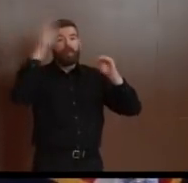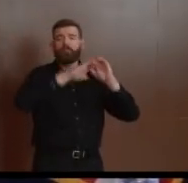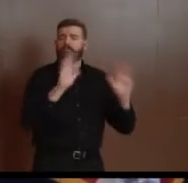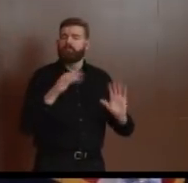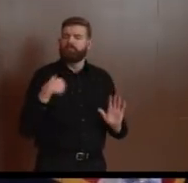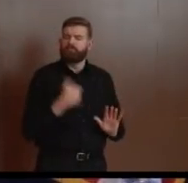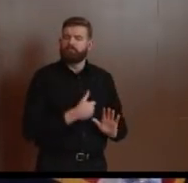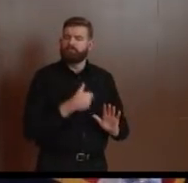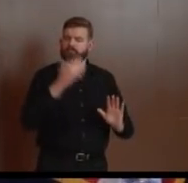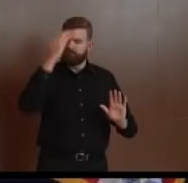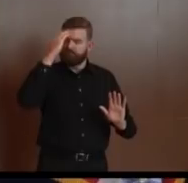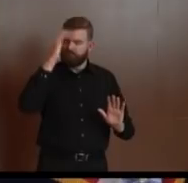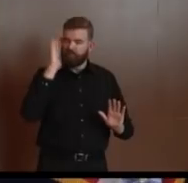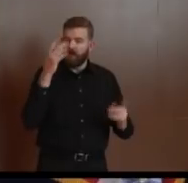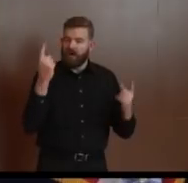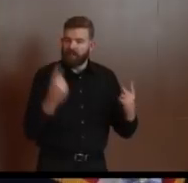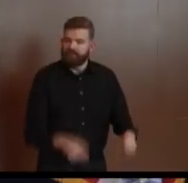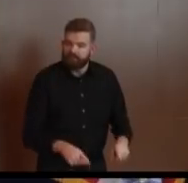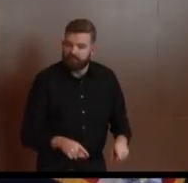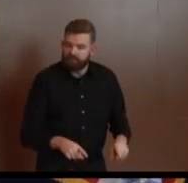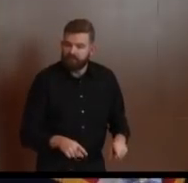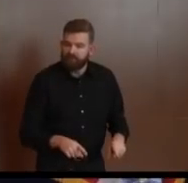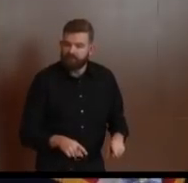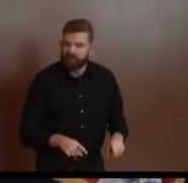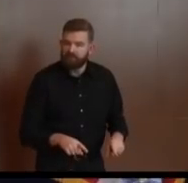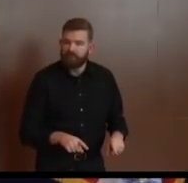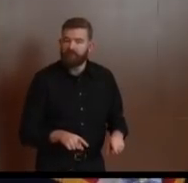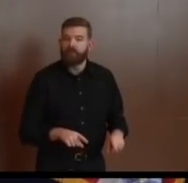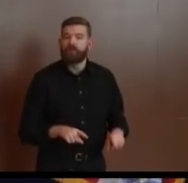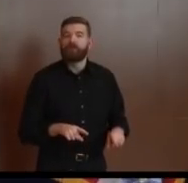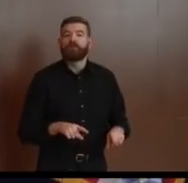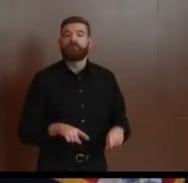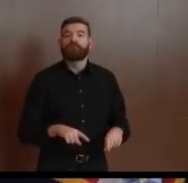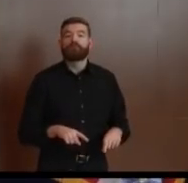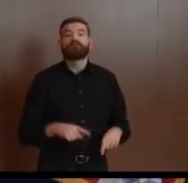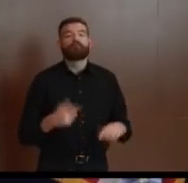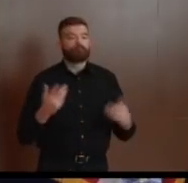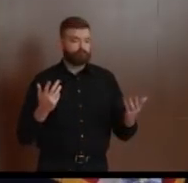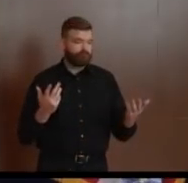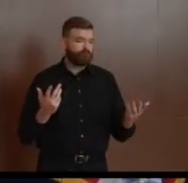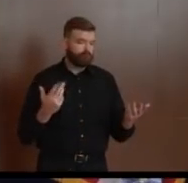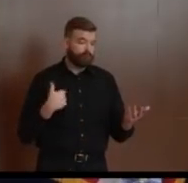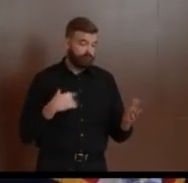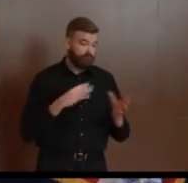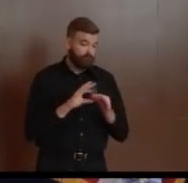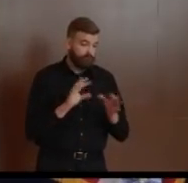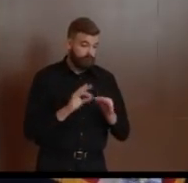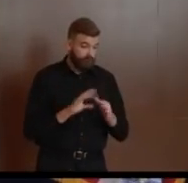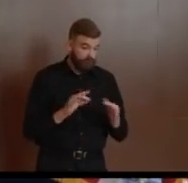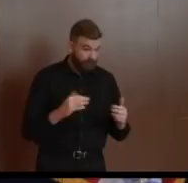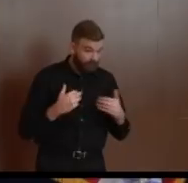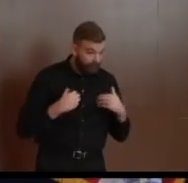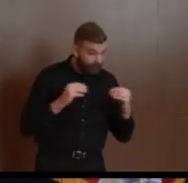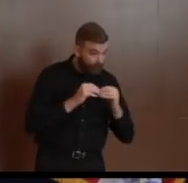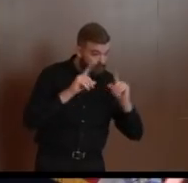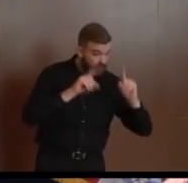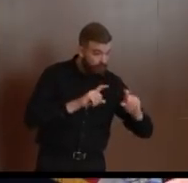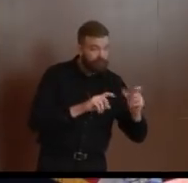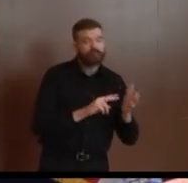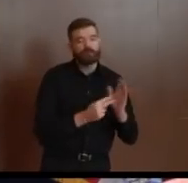expecting this. We knew this would happen, particularly as we expanded the testing regime. And that's even prior to getting the full modeling